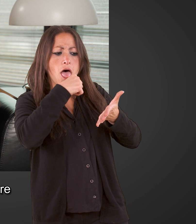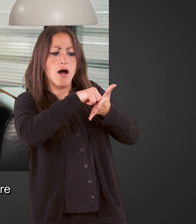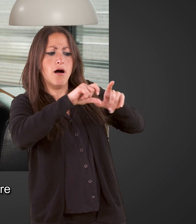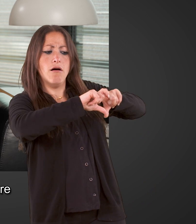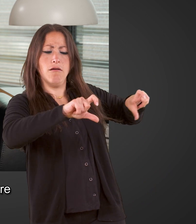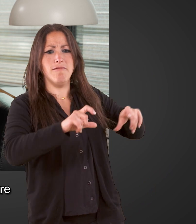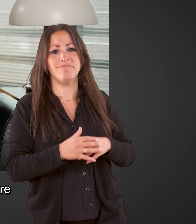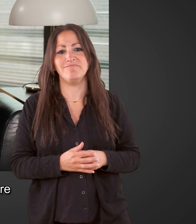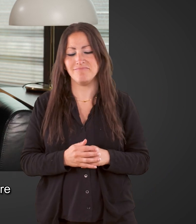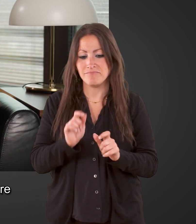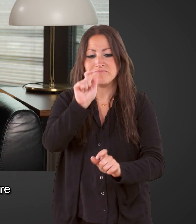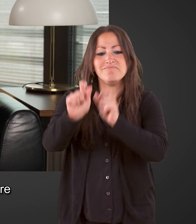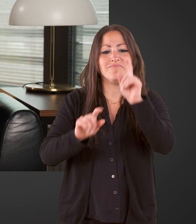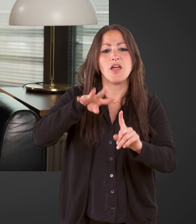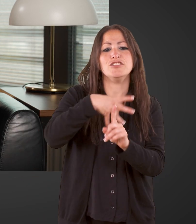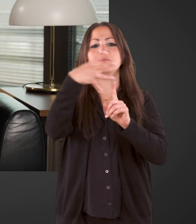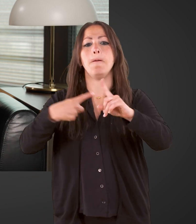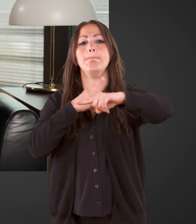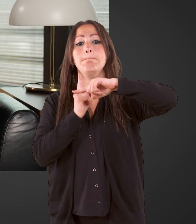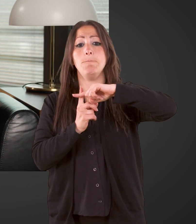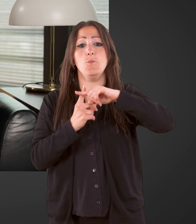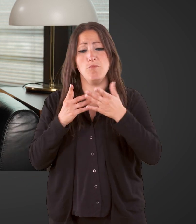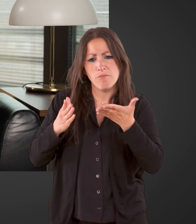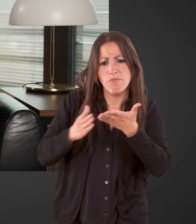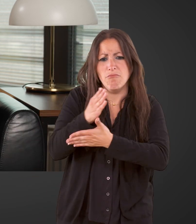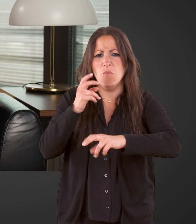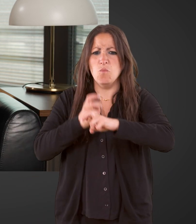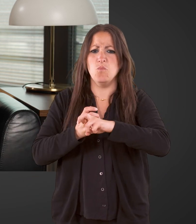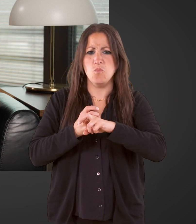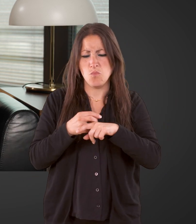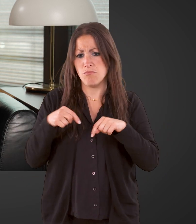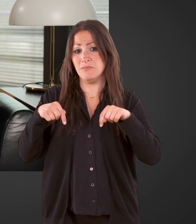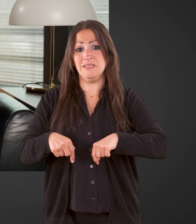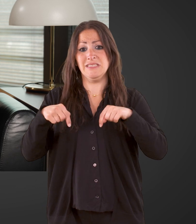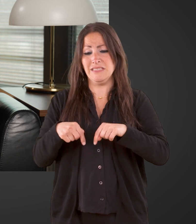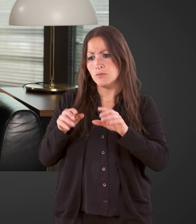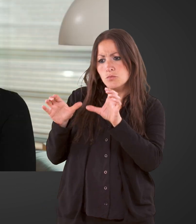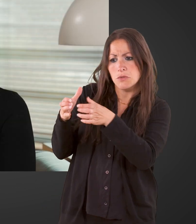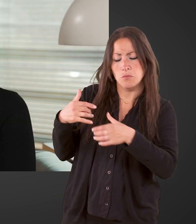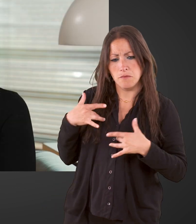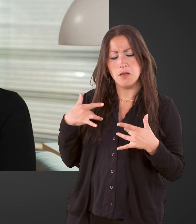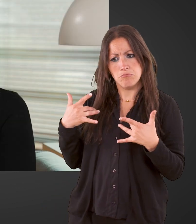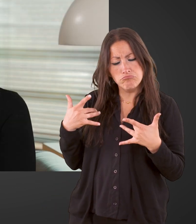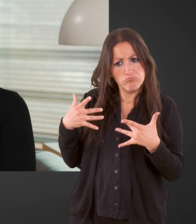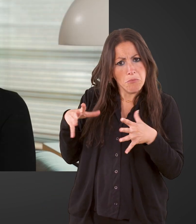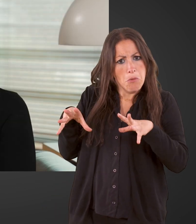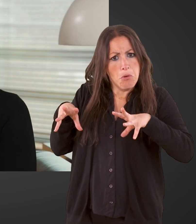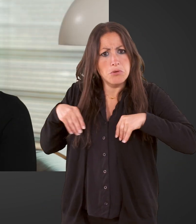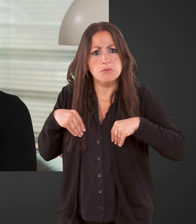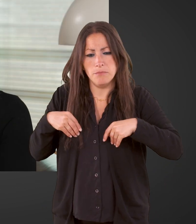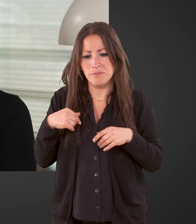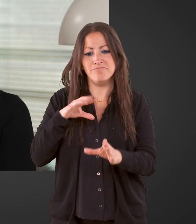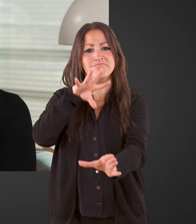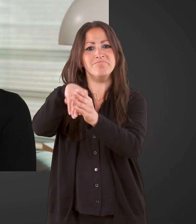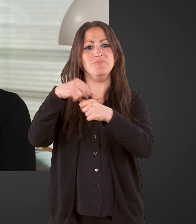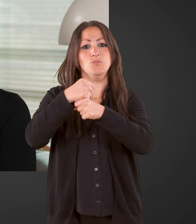challenges everywhere for LGBT plus people, but I believe our colleagues in the Commission are very accepting, and everybody was so welcoming